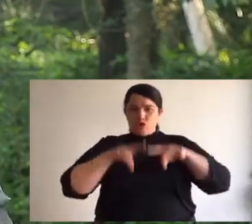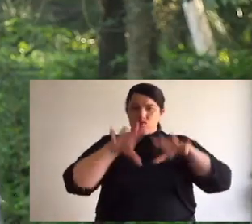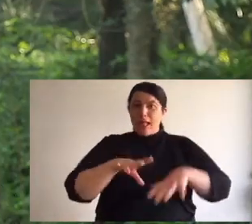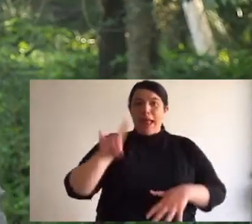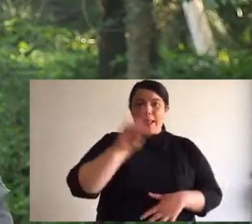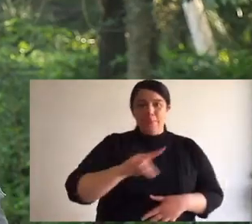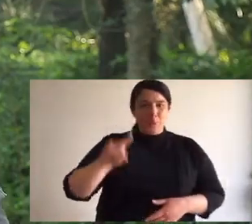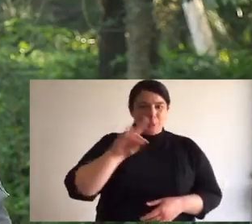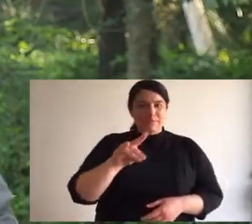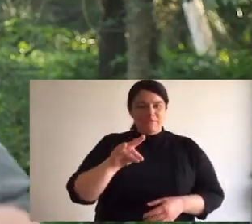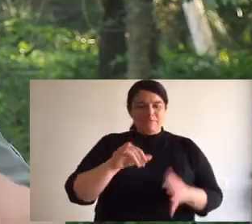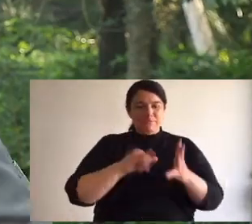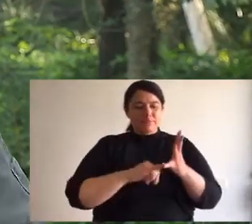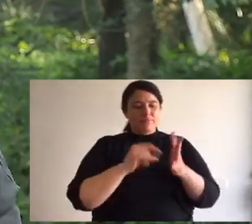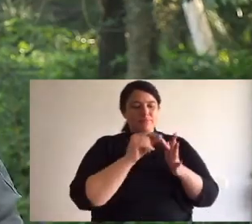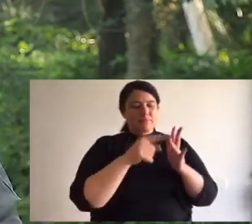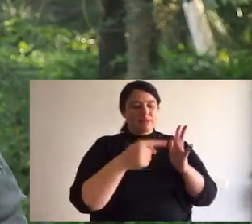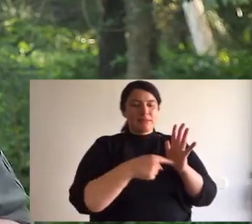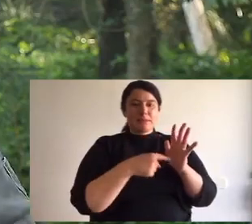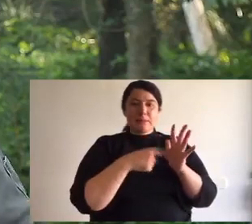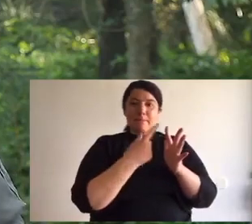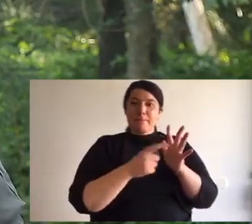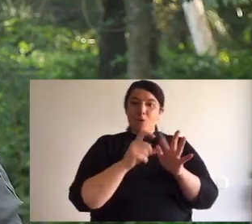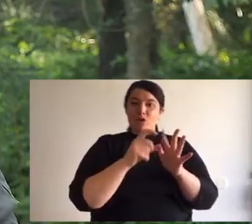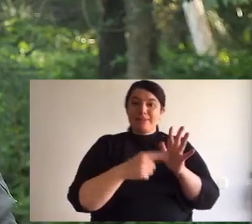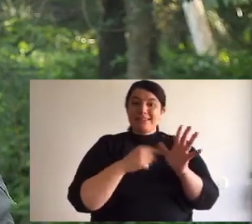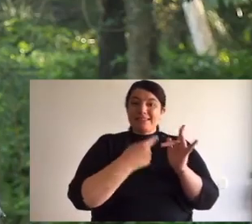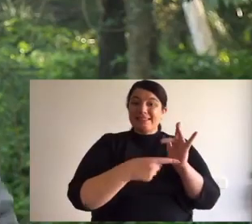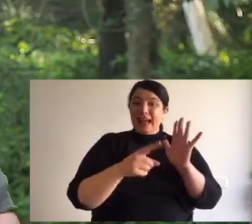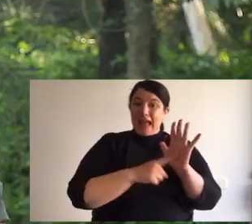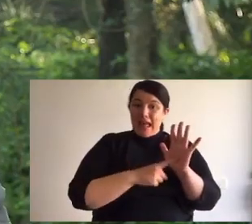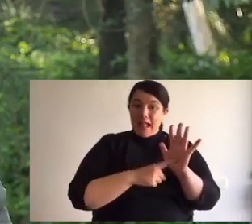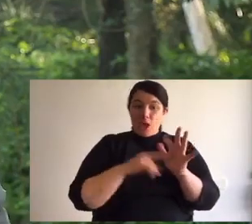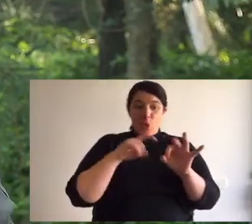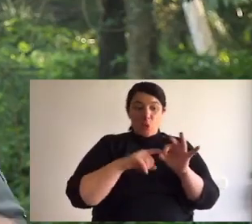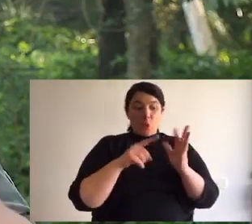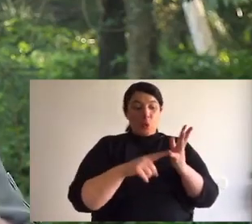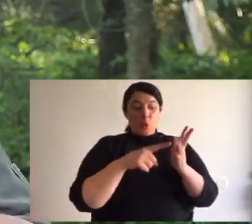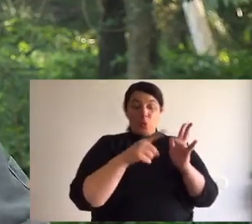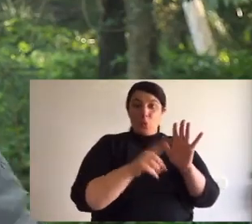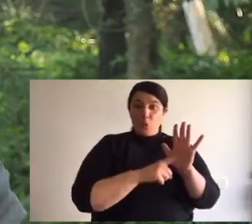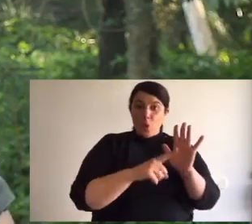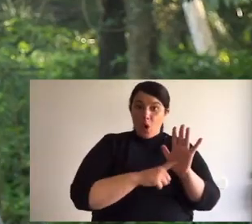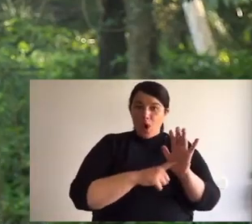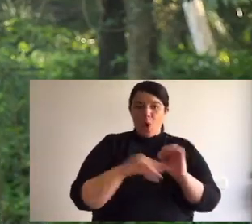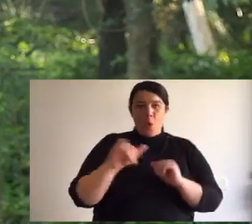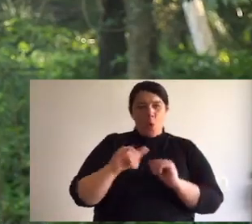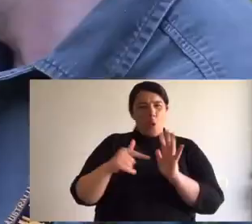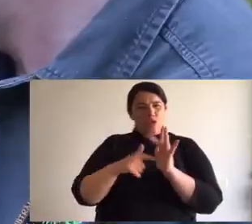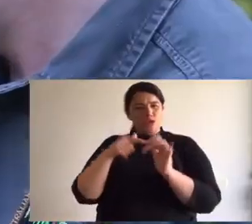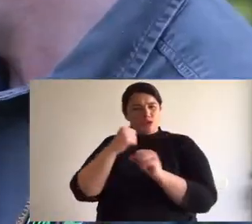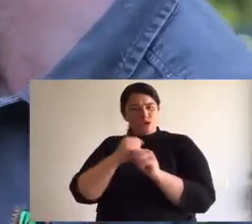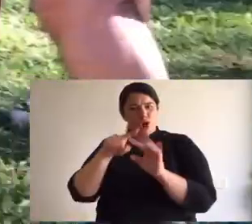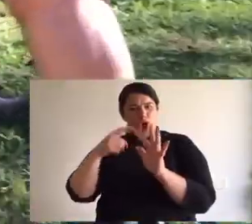animals. It's the spotted-tailed quoll or tiger quoll, otherwise known as the baby-faced assassin.